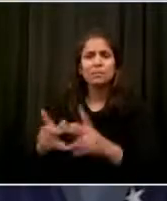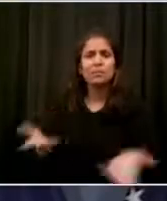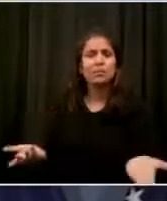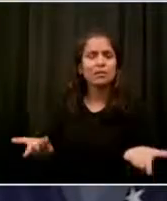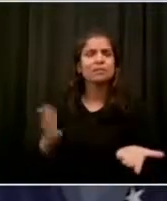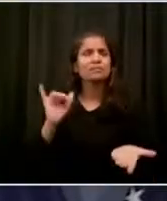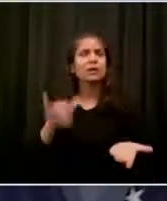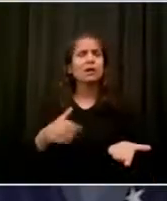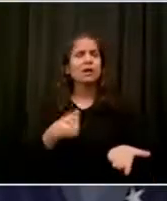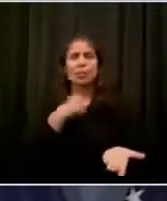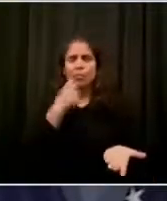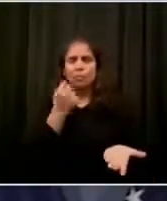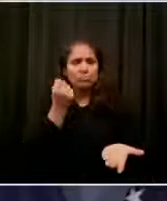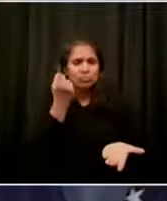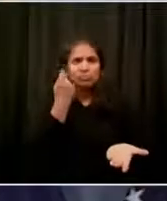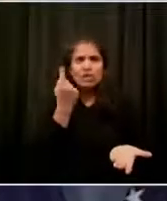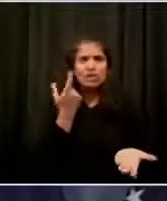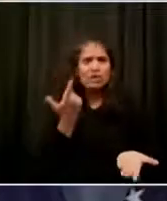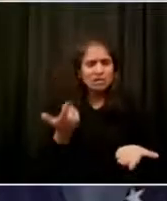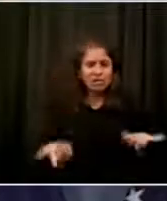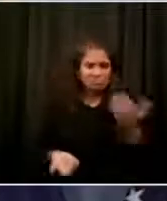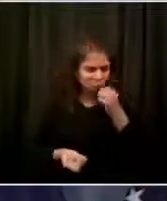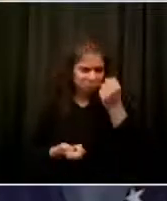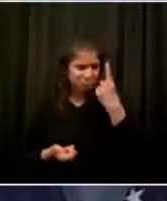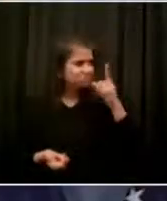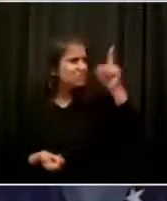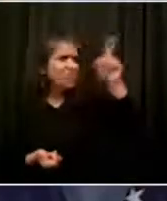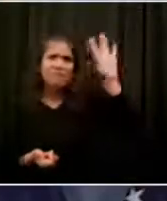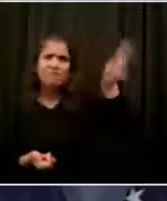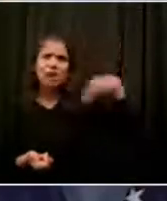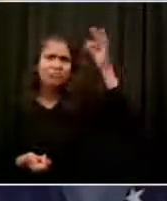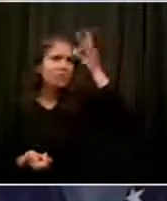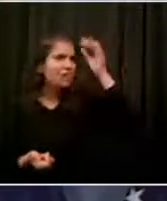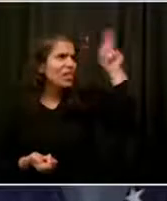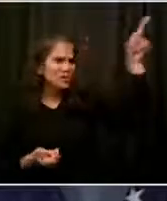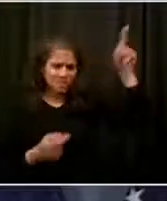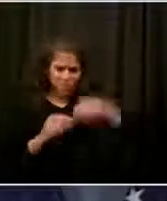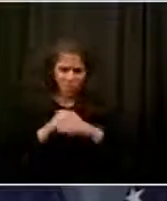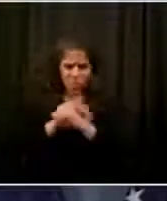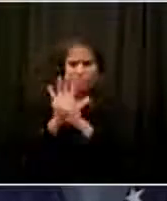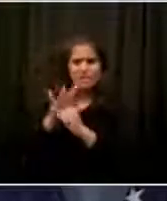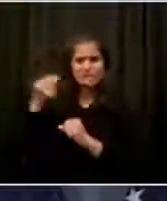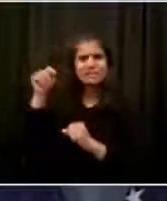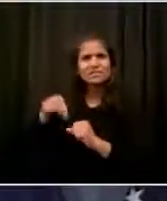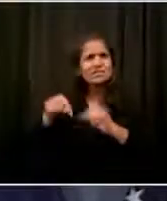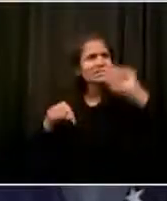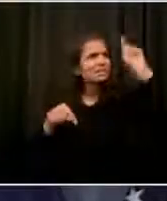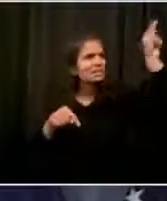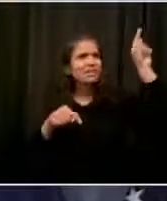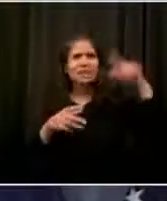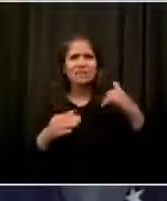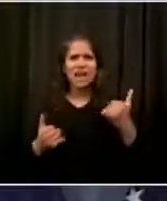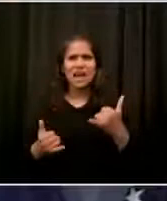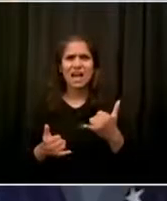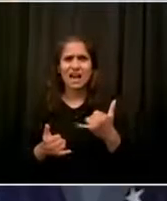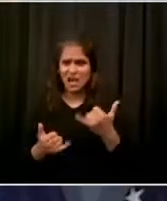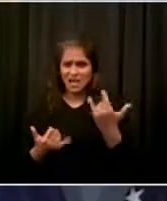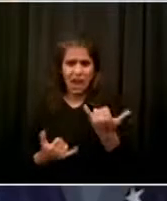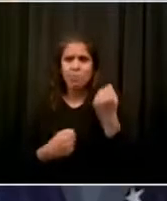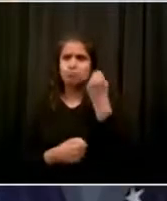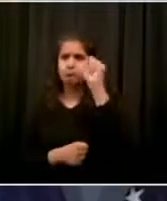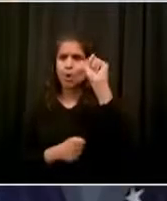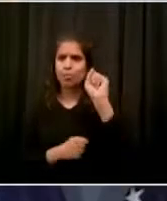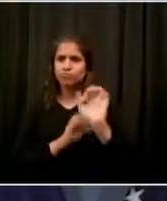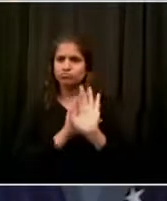or two in America, I don't know how they choose to not act. You would think the stimulus will be the most sensible thing now more than ever, but what we're hearing is they won't act.